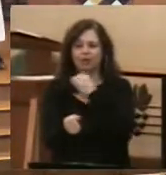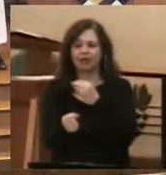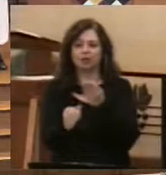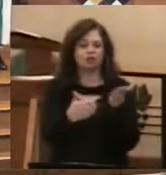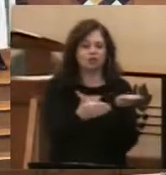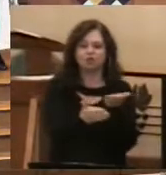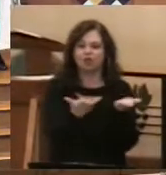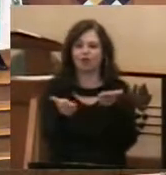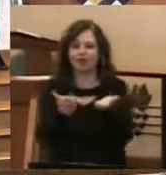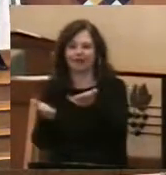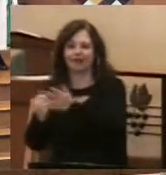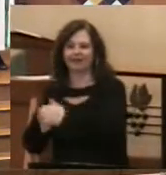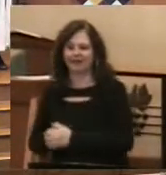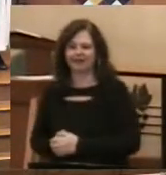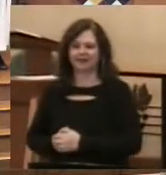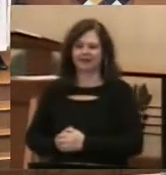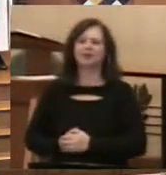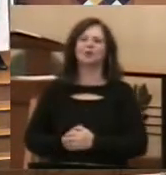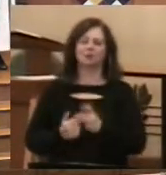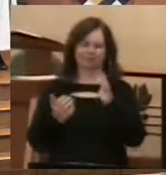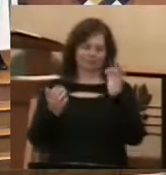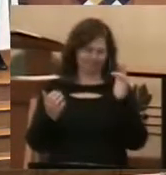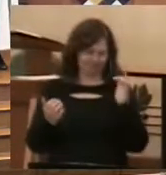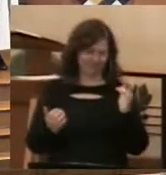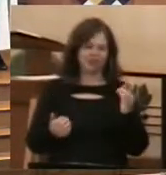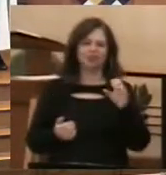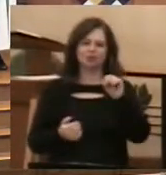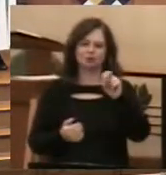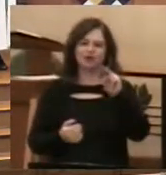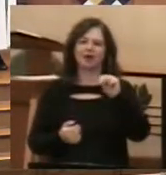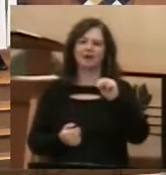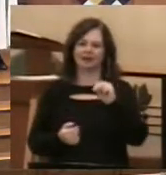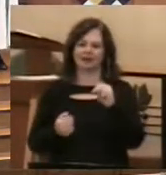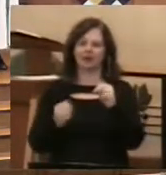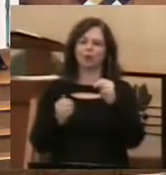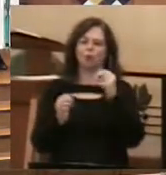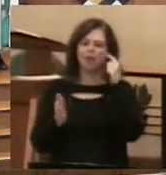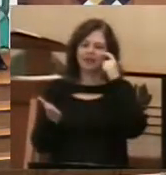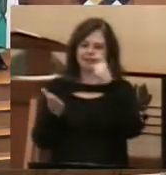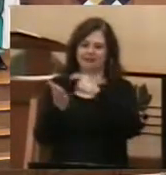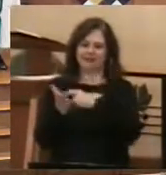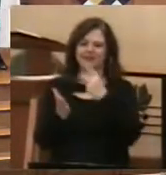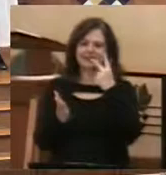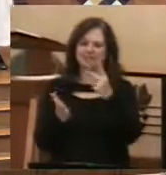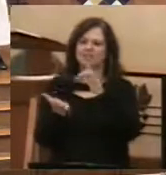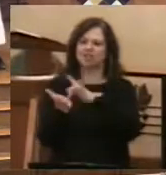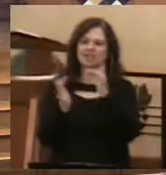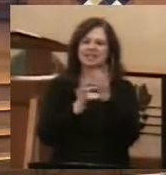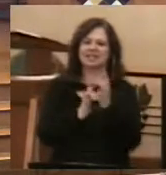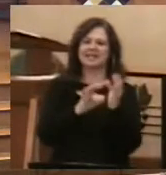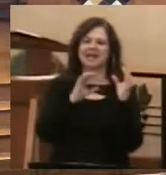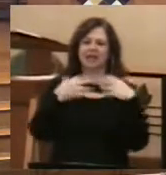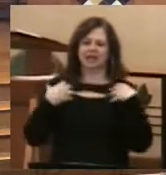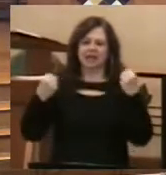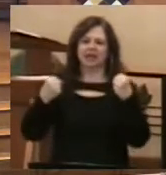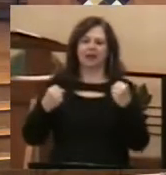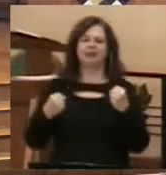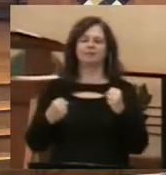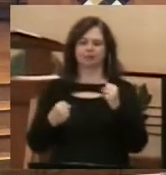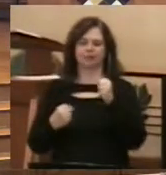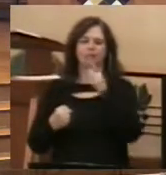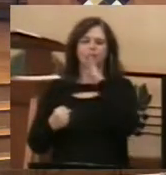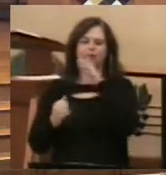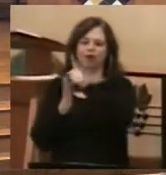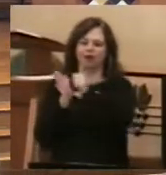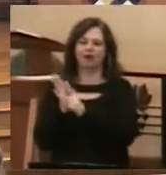is witness to this miraculous healing moment. So then she has fed him. He is